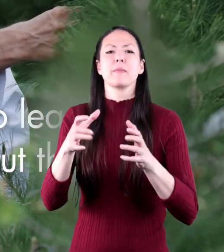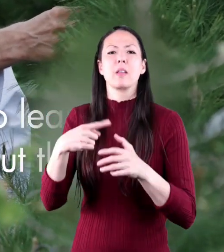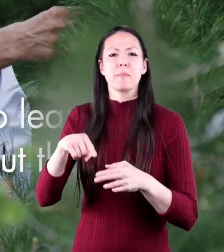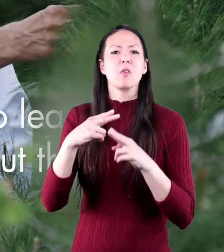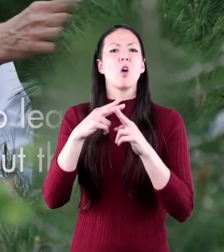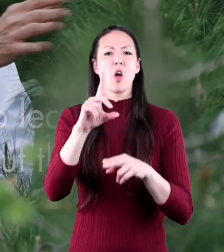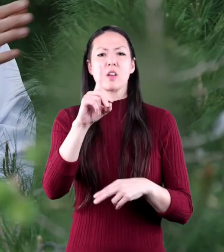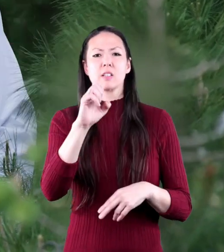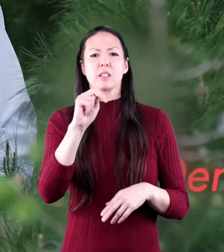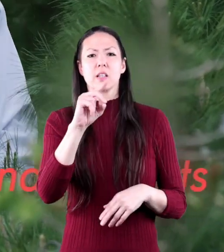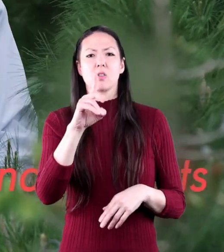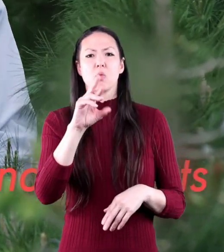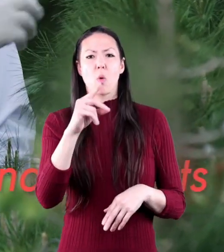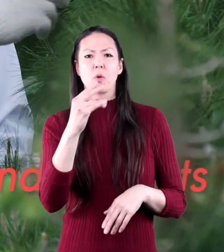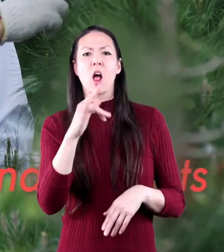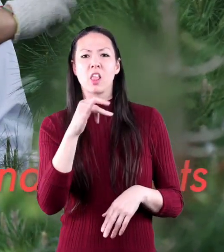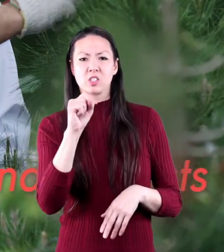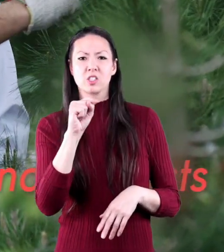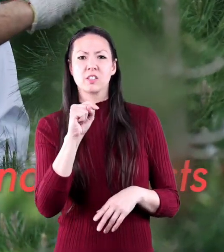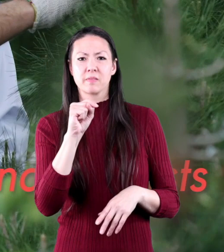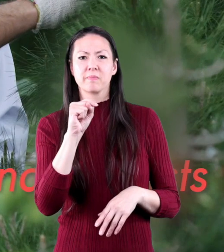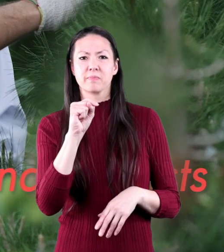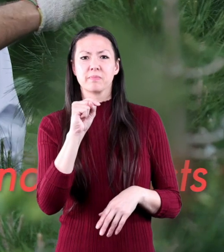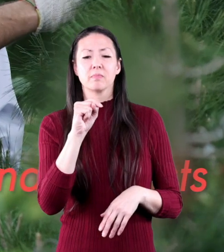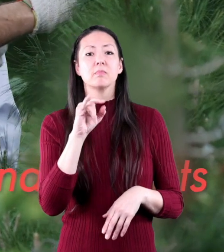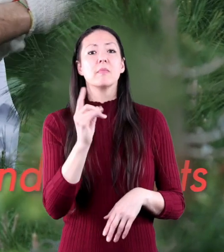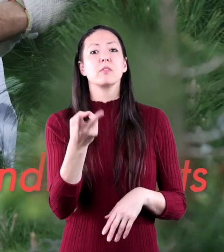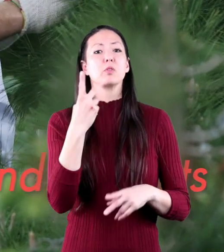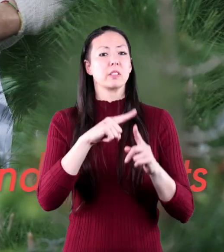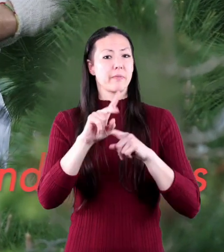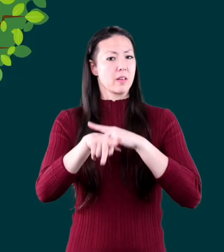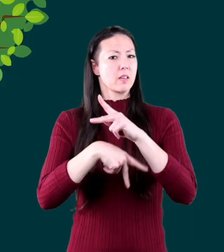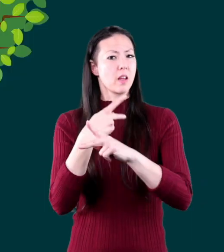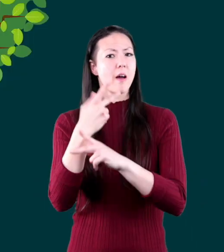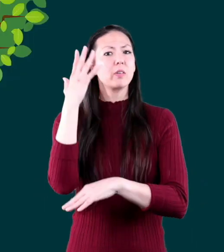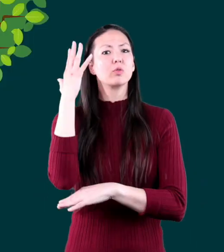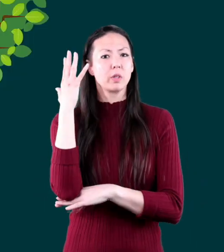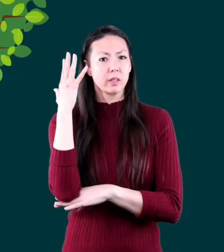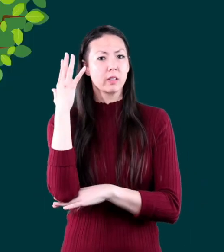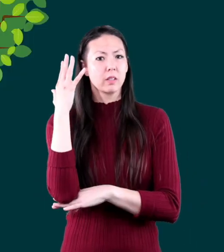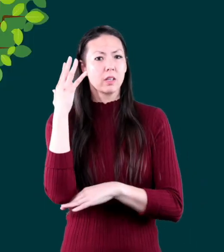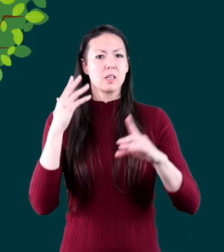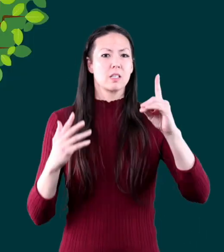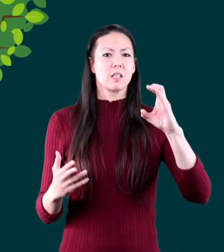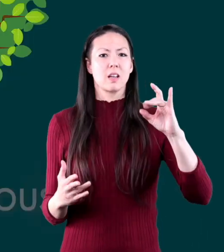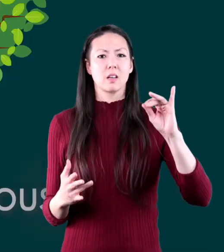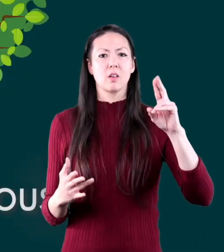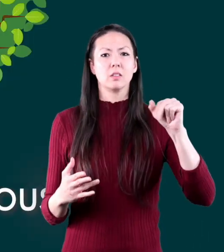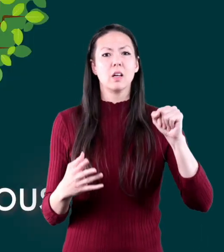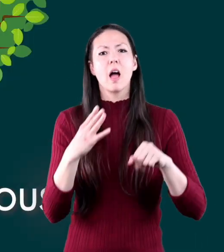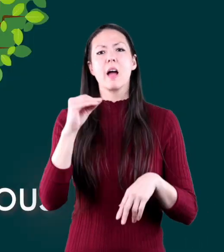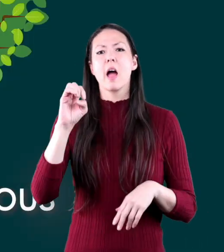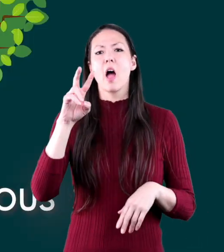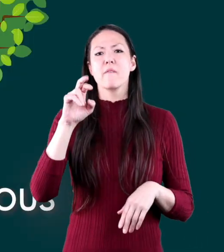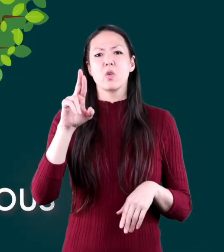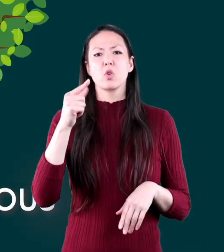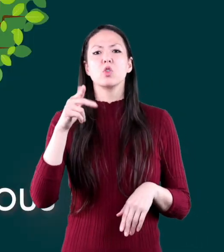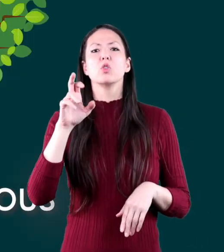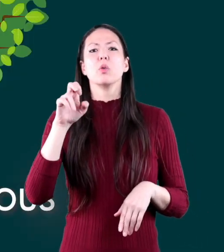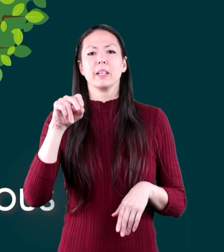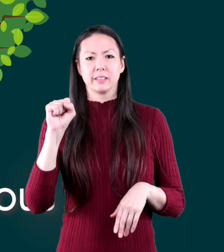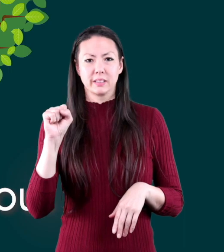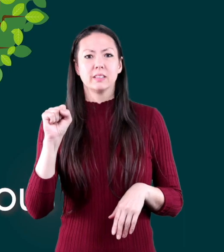classifying them are called dendrologists. There are two types of trees, deciduous and